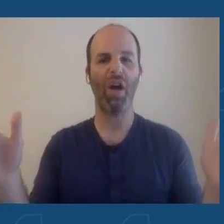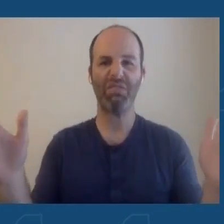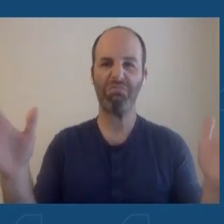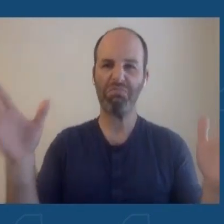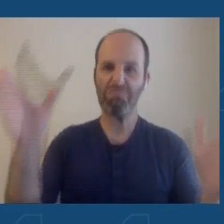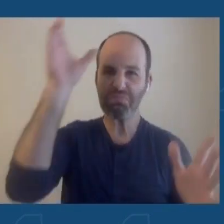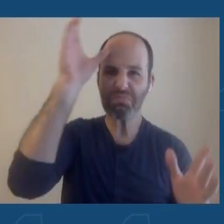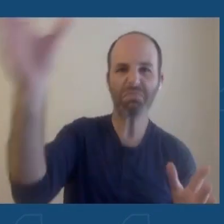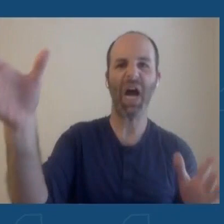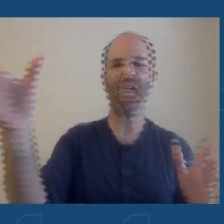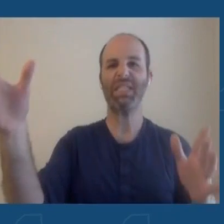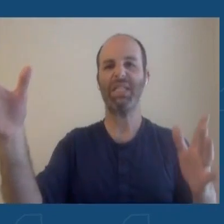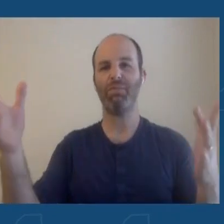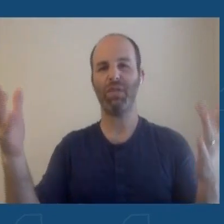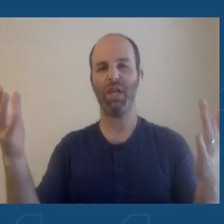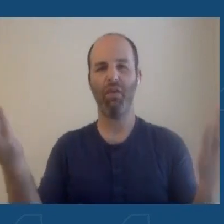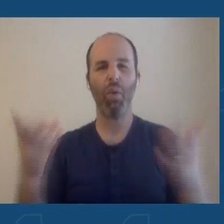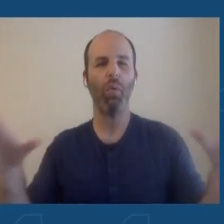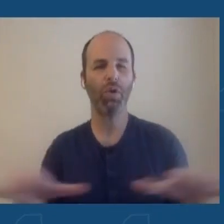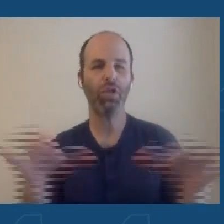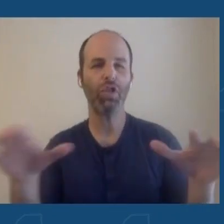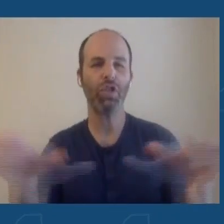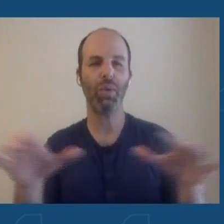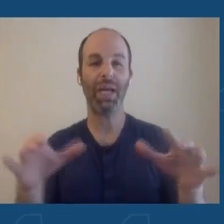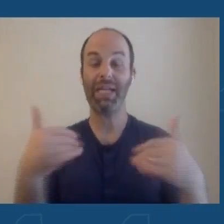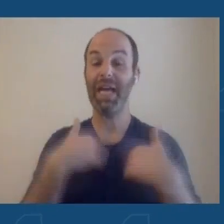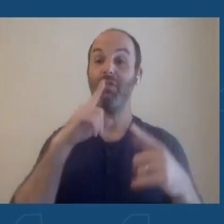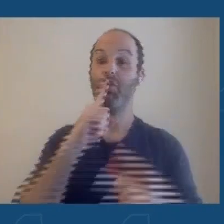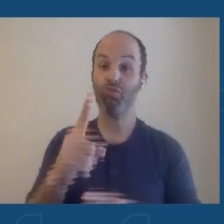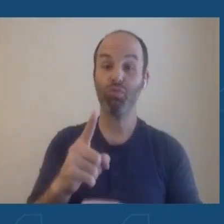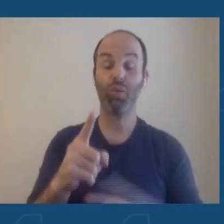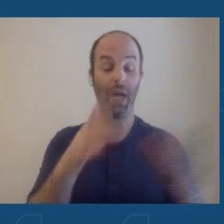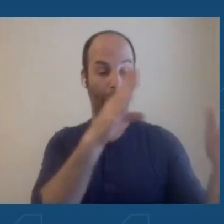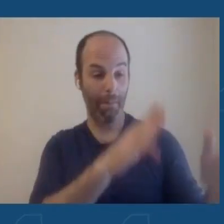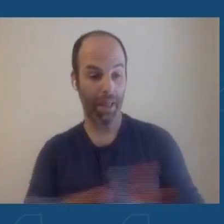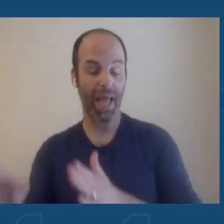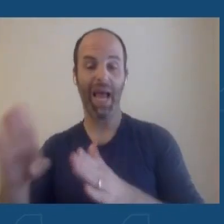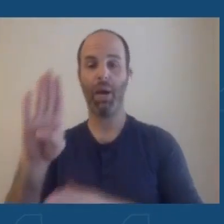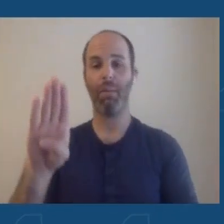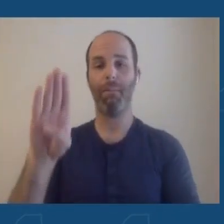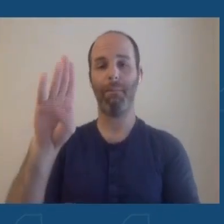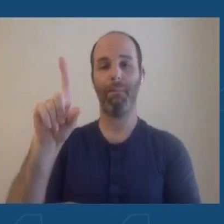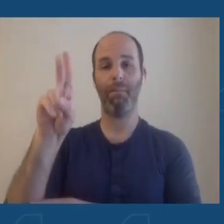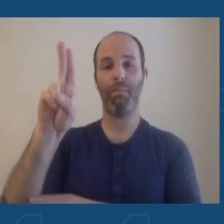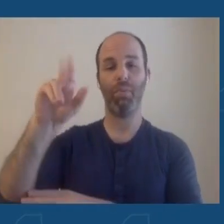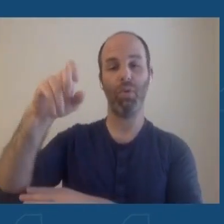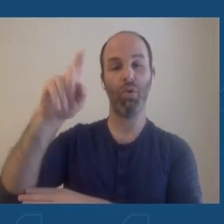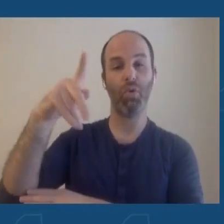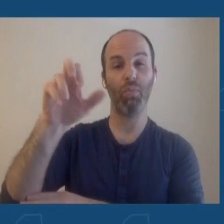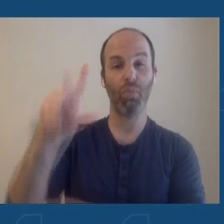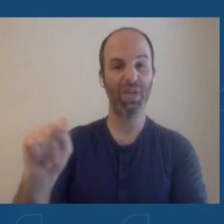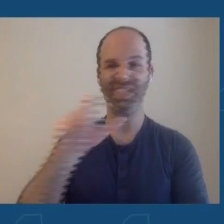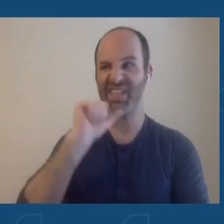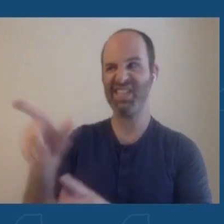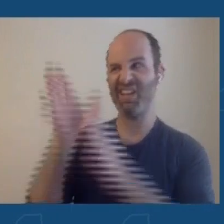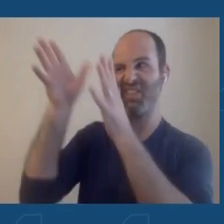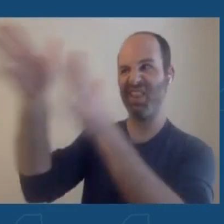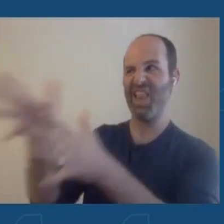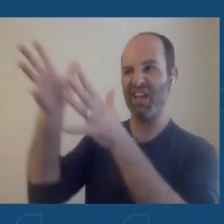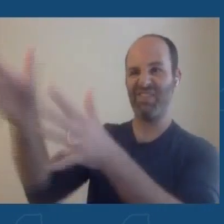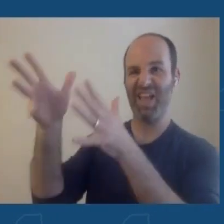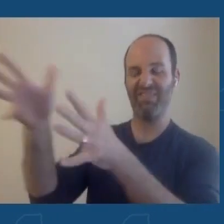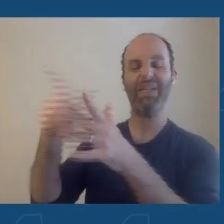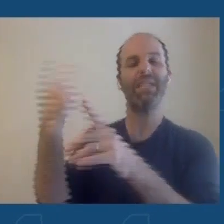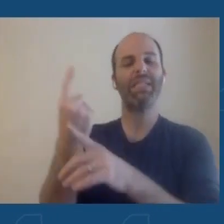real blueprint so that it's useful to us, does not sit on a shelf, but can be something that we can employ day after day